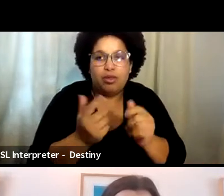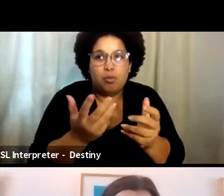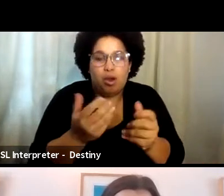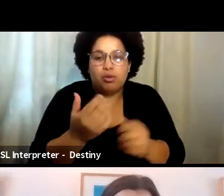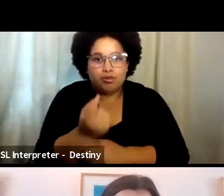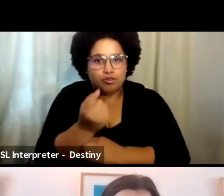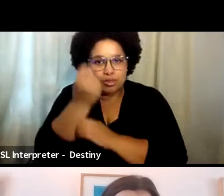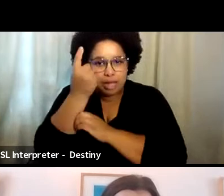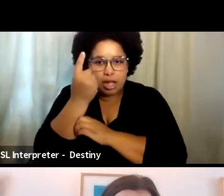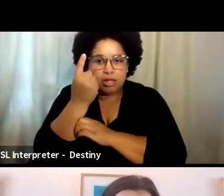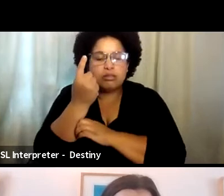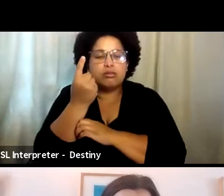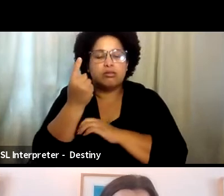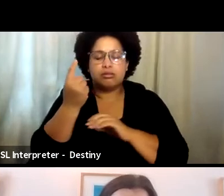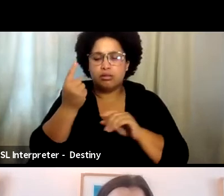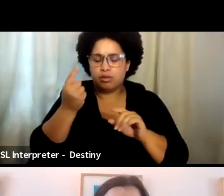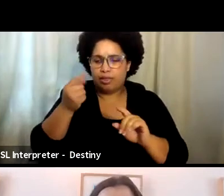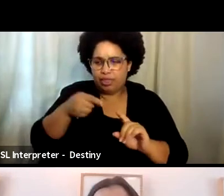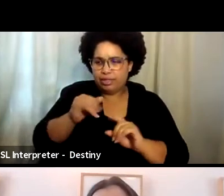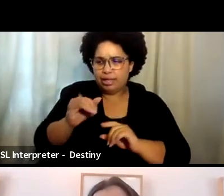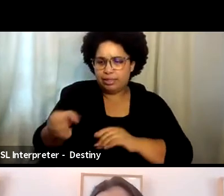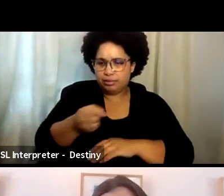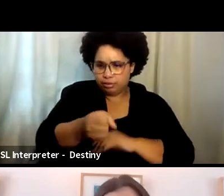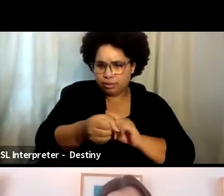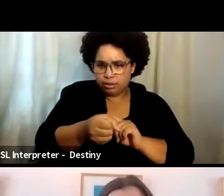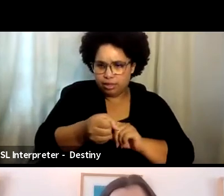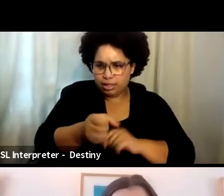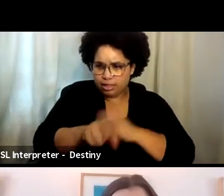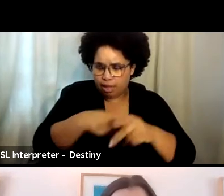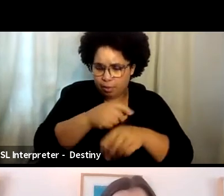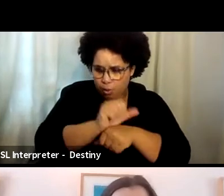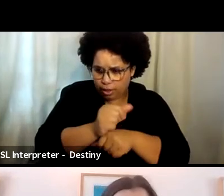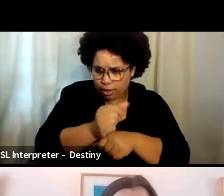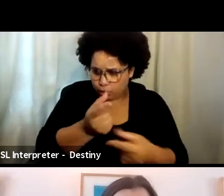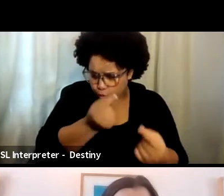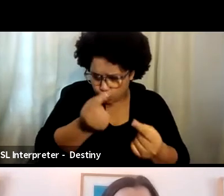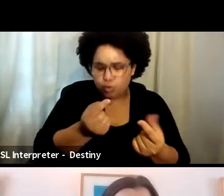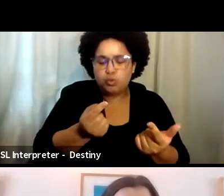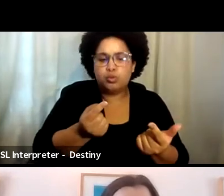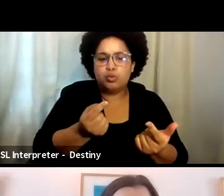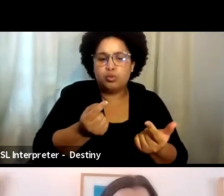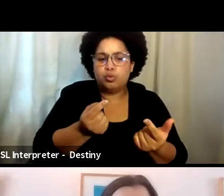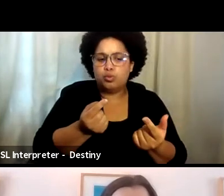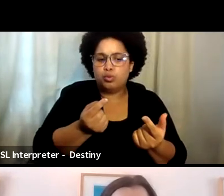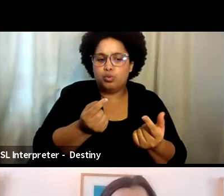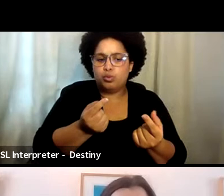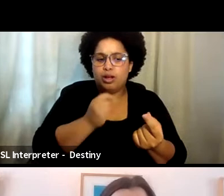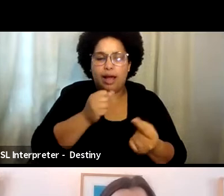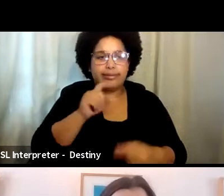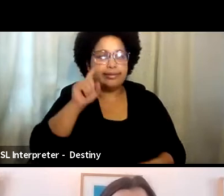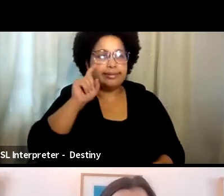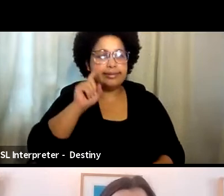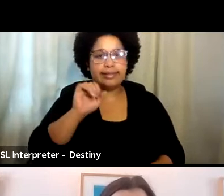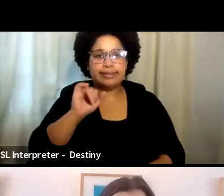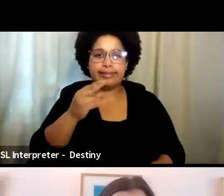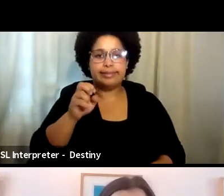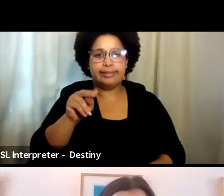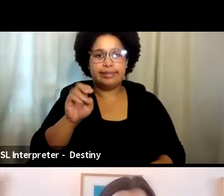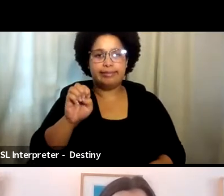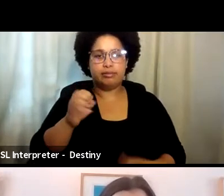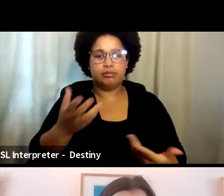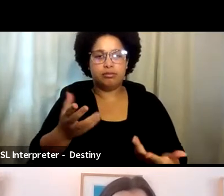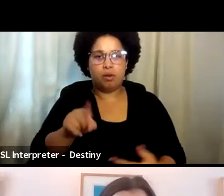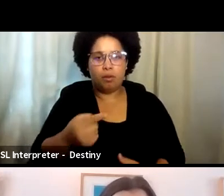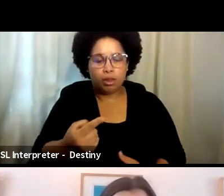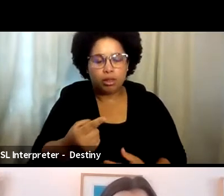OK, this is the kind of work that they are doing. It's not just a sex scene. So when we